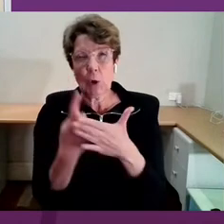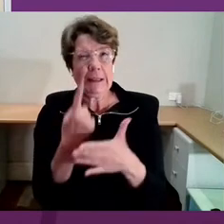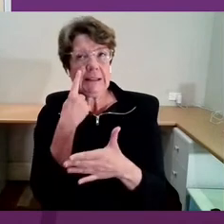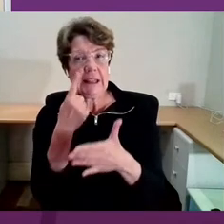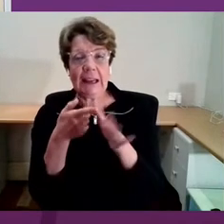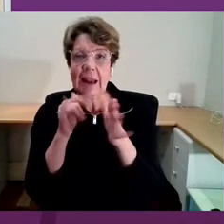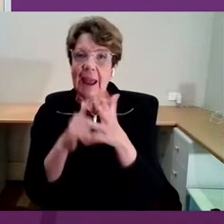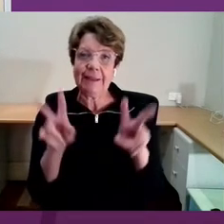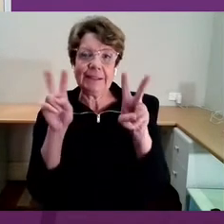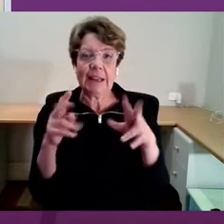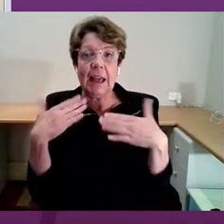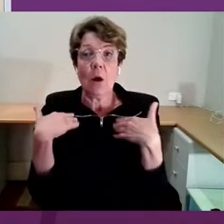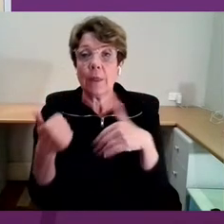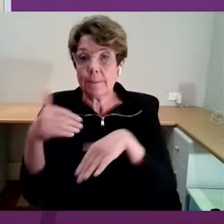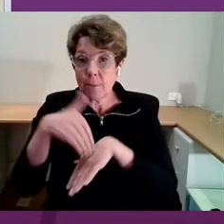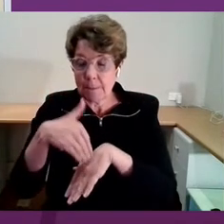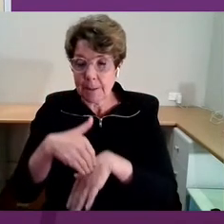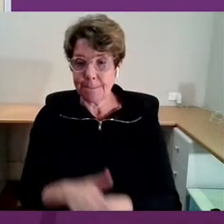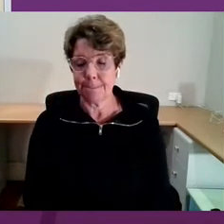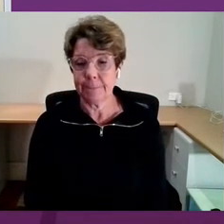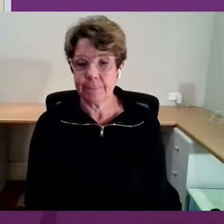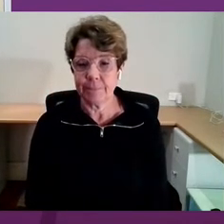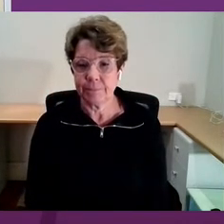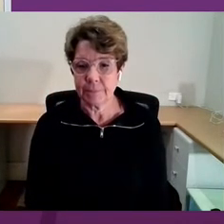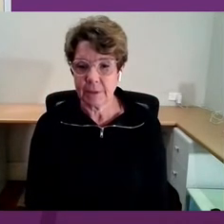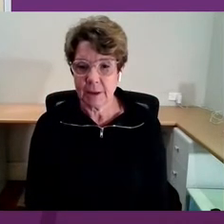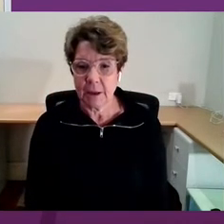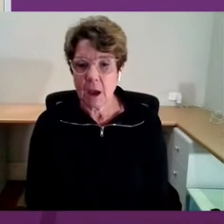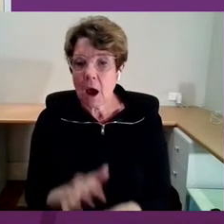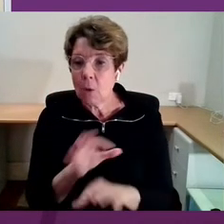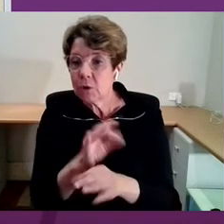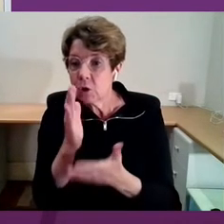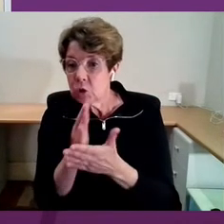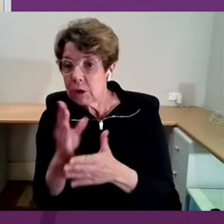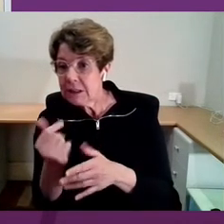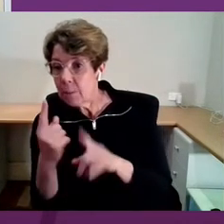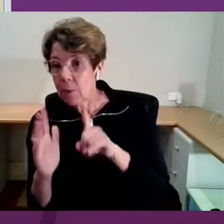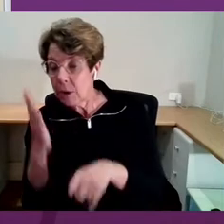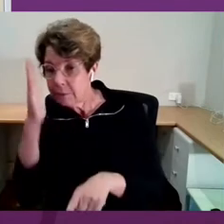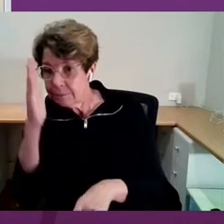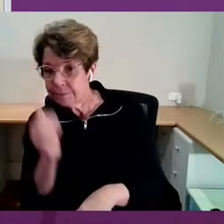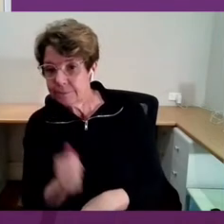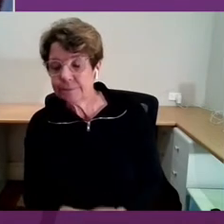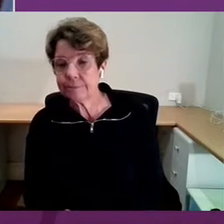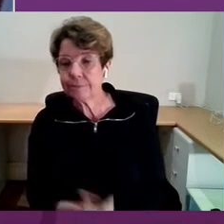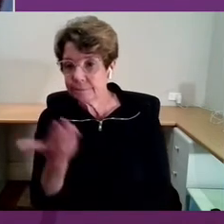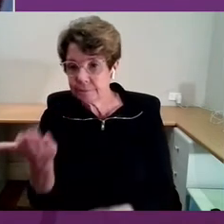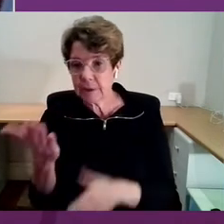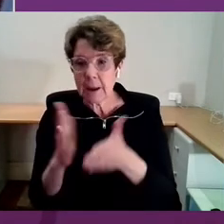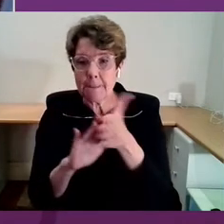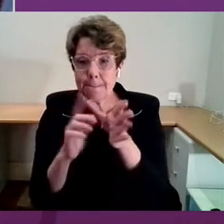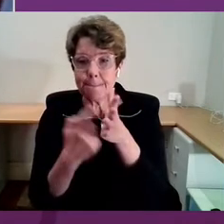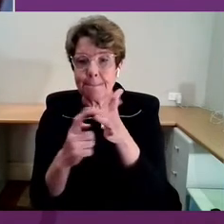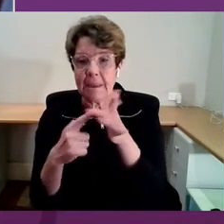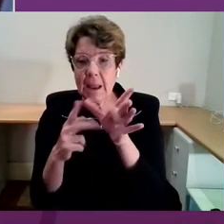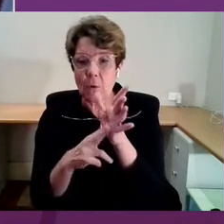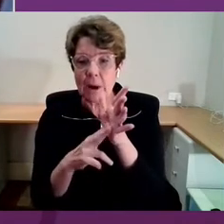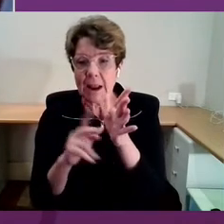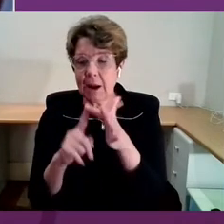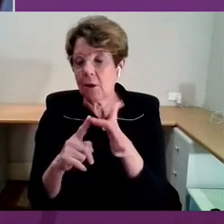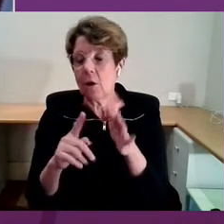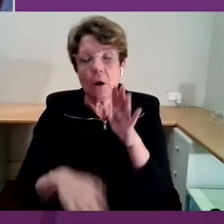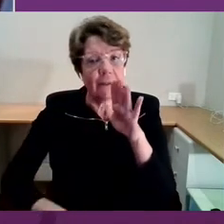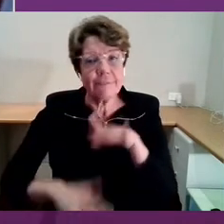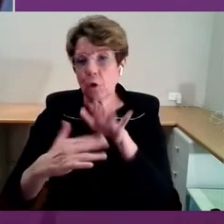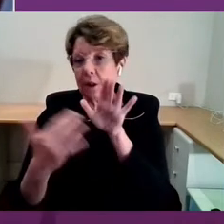Thank you. Thank I wasn't sure if somebody else was also keen to say something there. I could not agree more. I